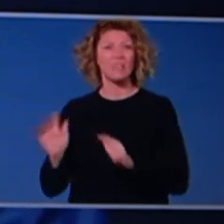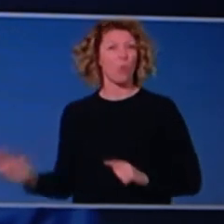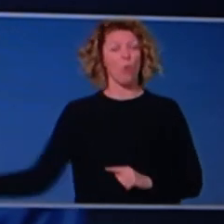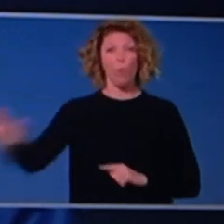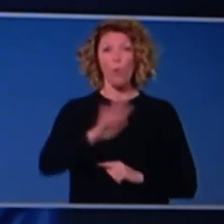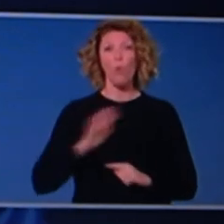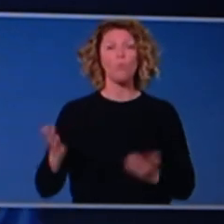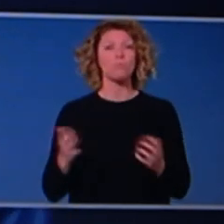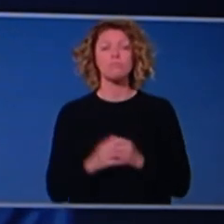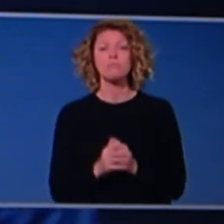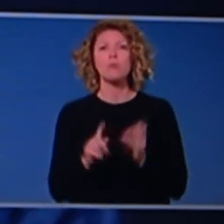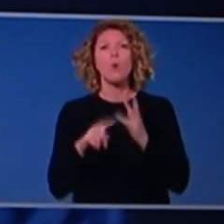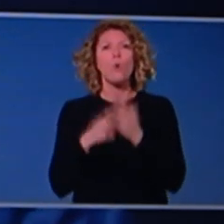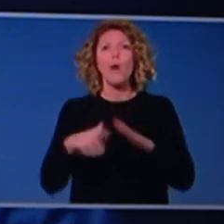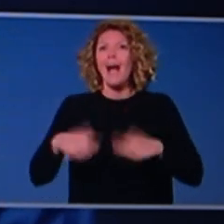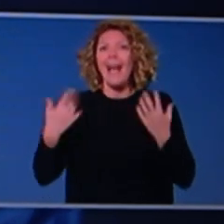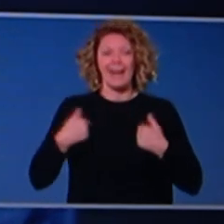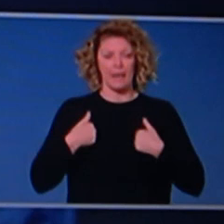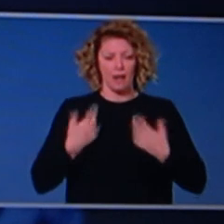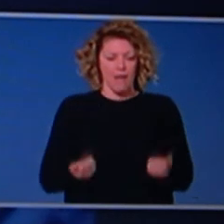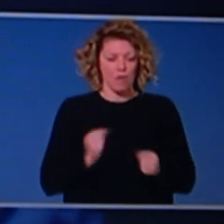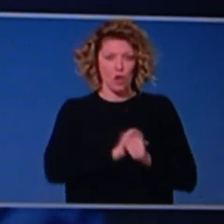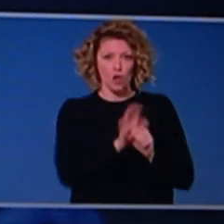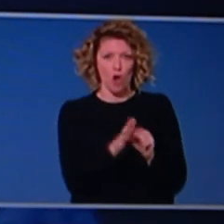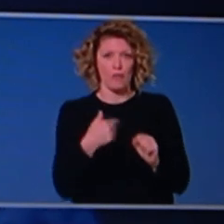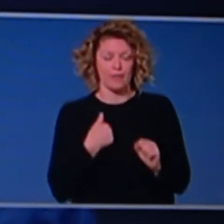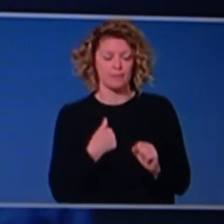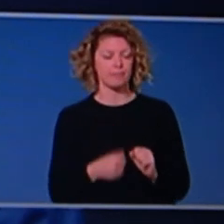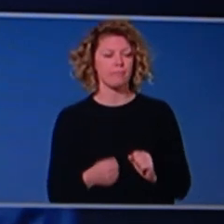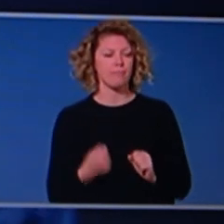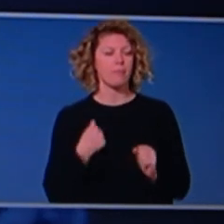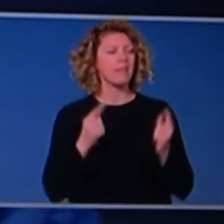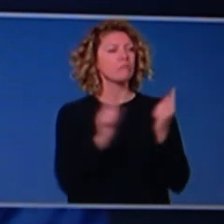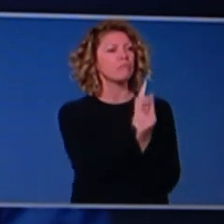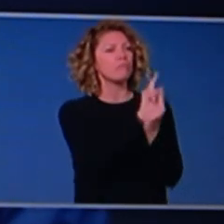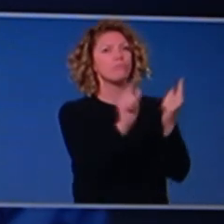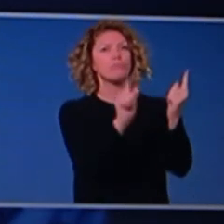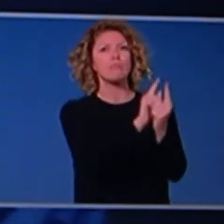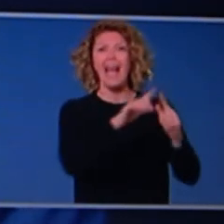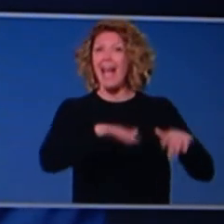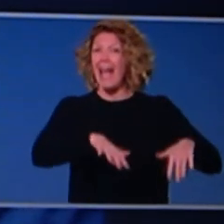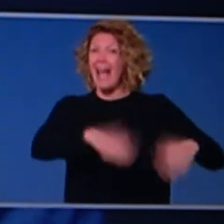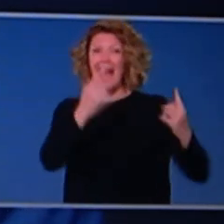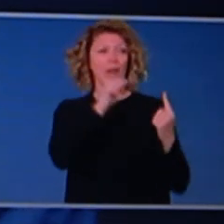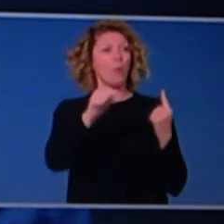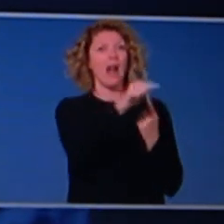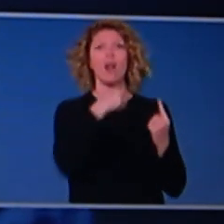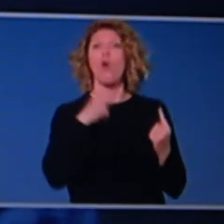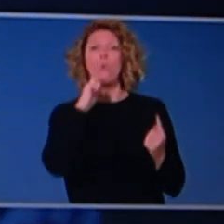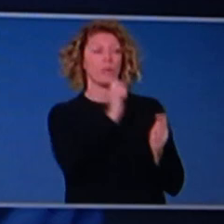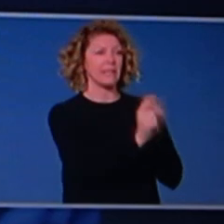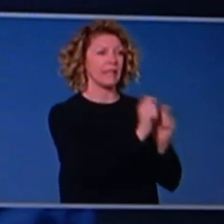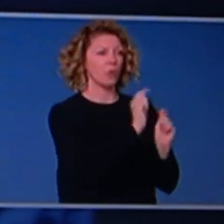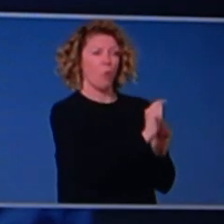Every contact of someone with COVID-19 is now going to be tested to make sure that we chase the contacts